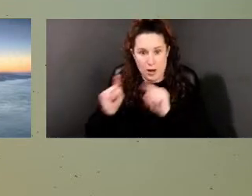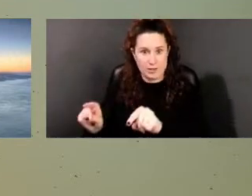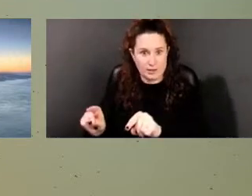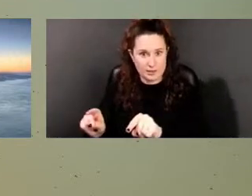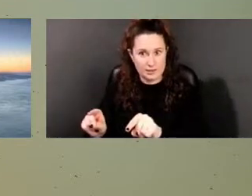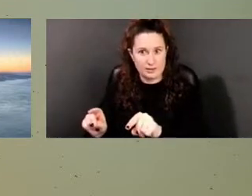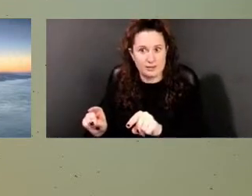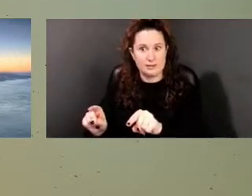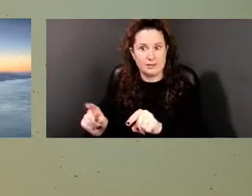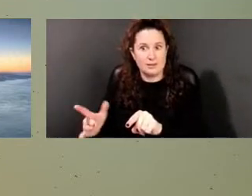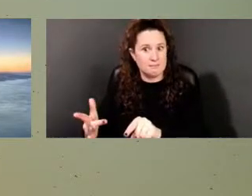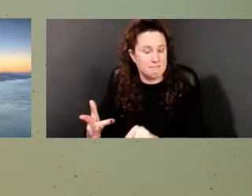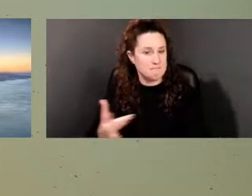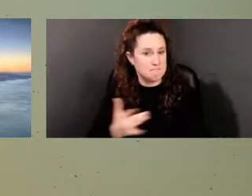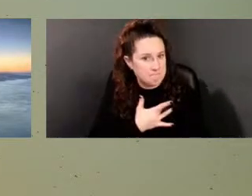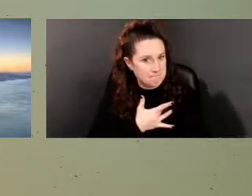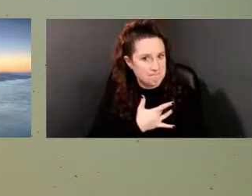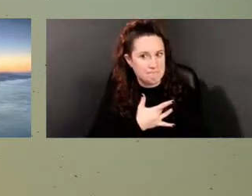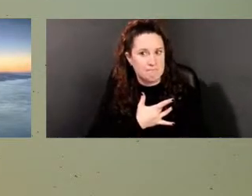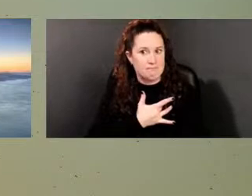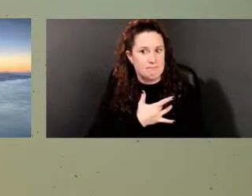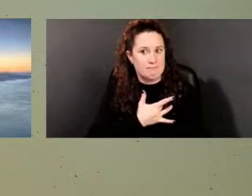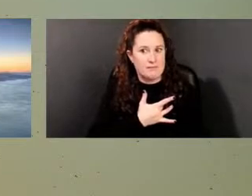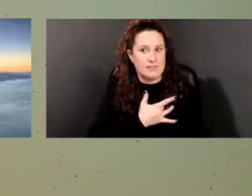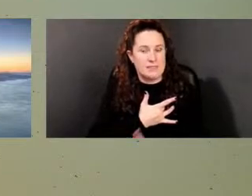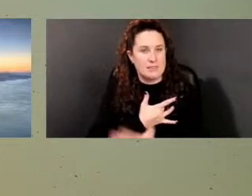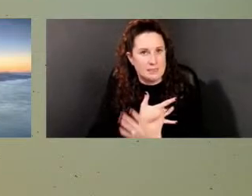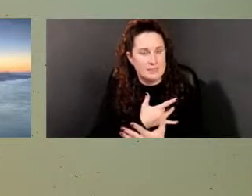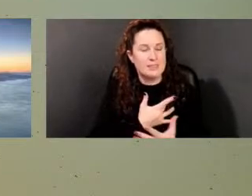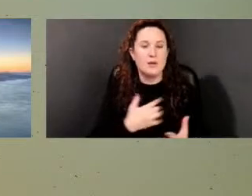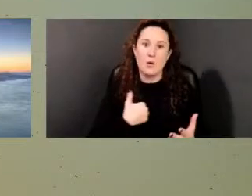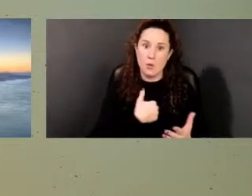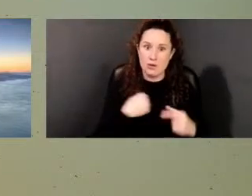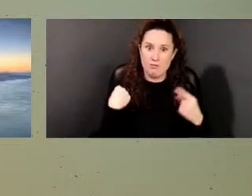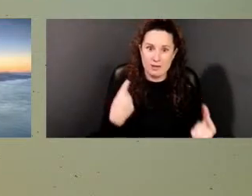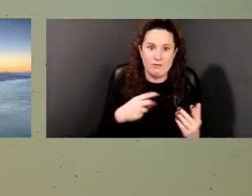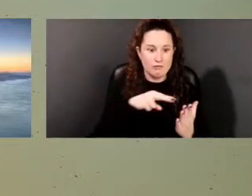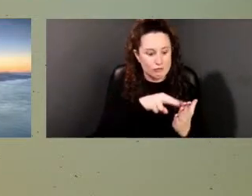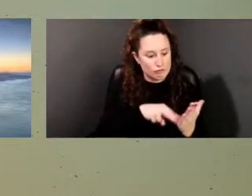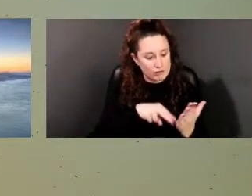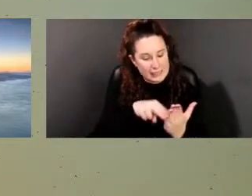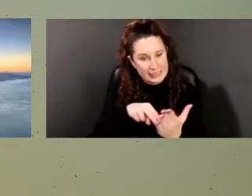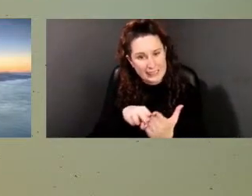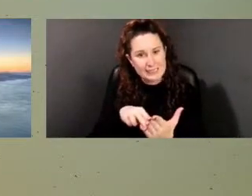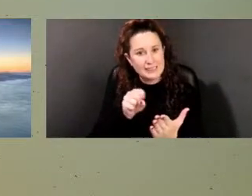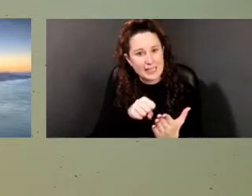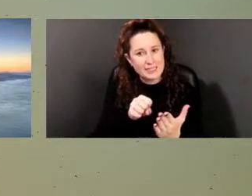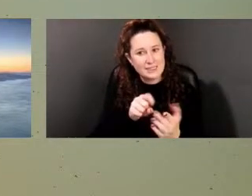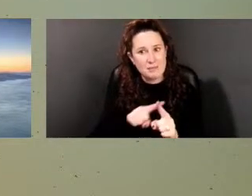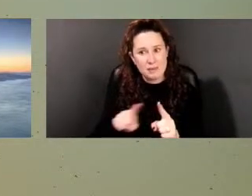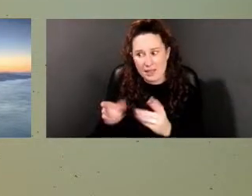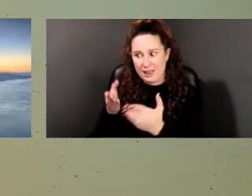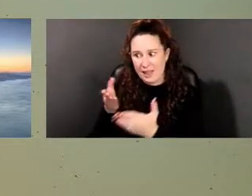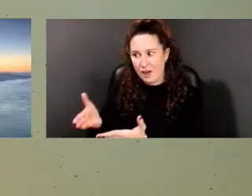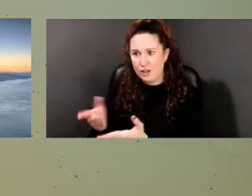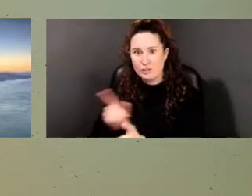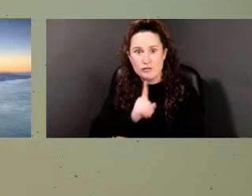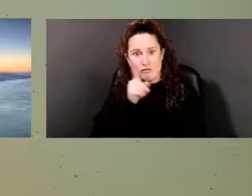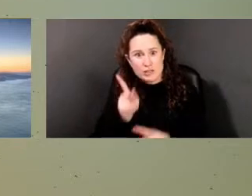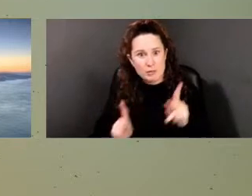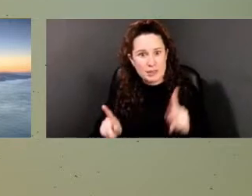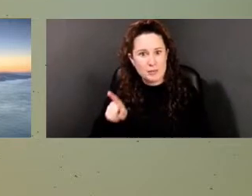not just what we're reading about, but that these are real people with real feelings, with real lives.